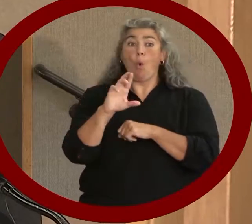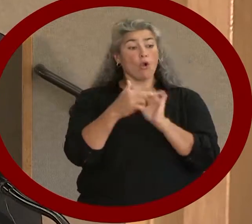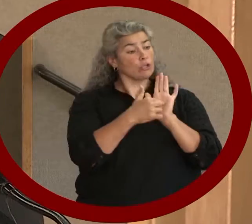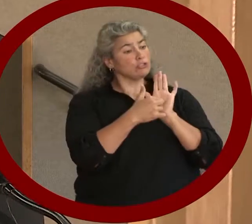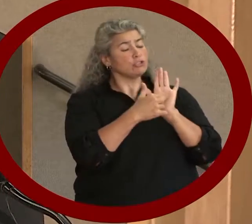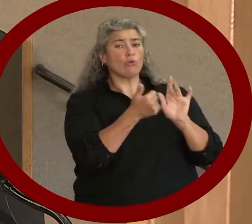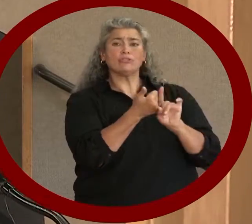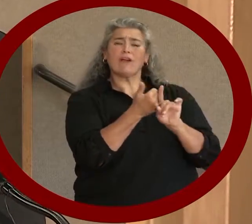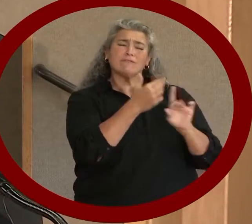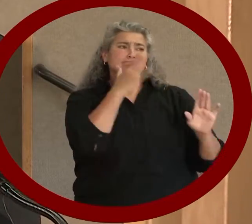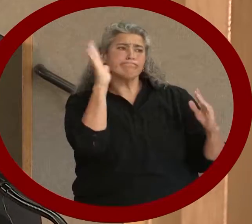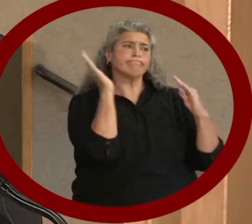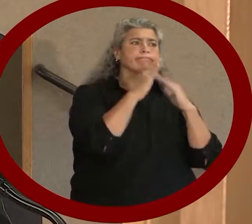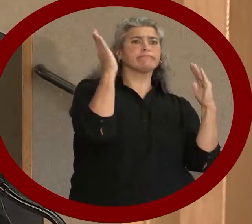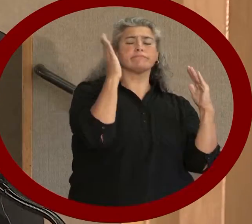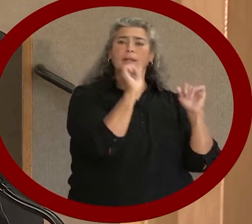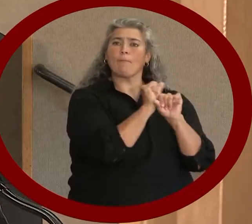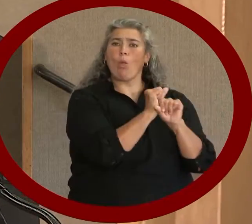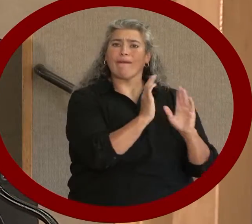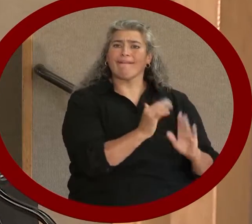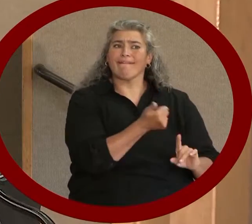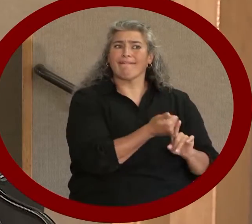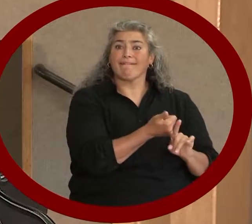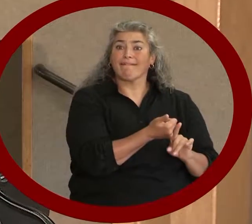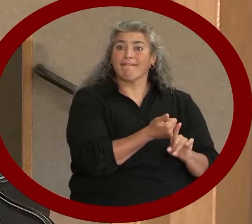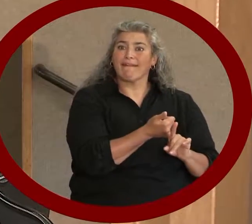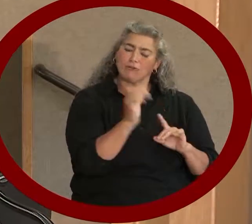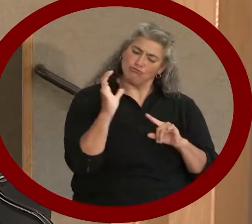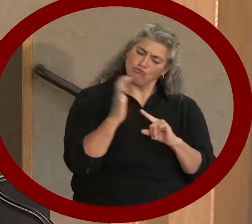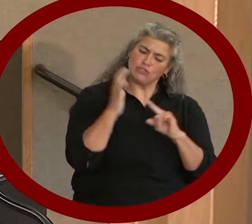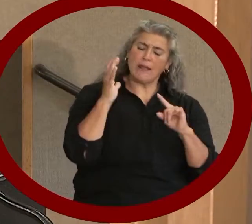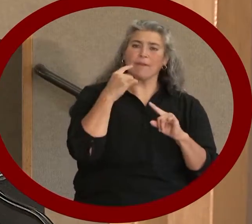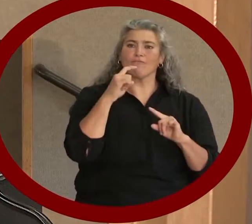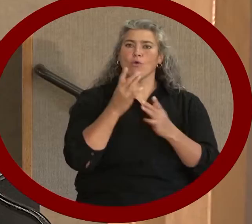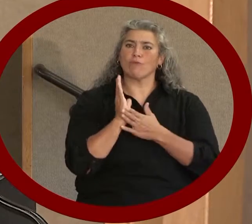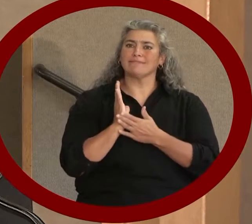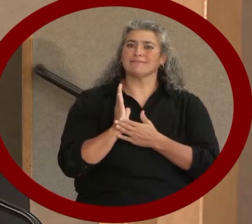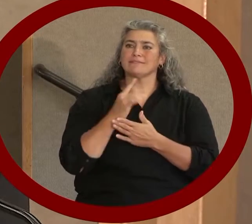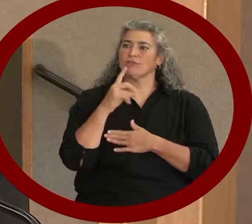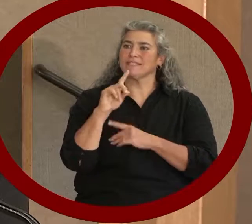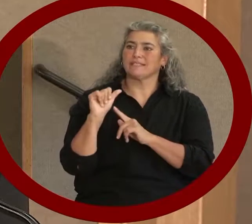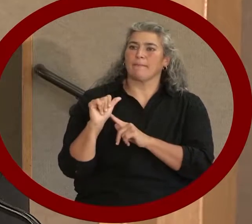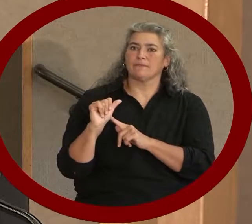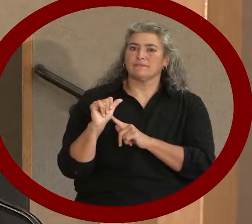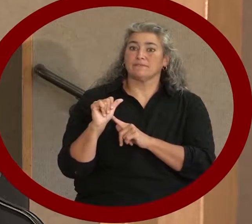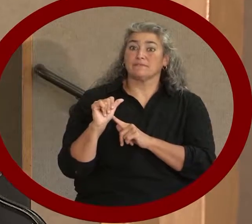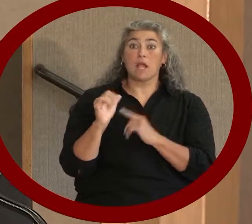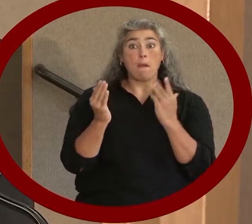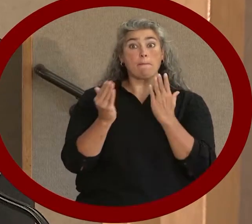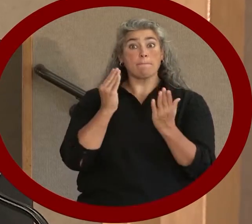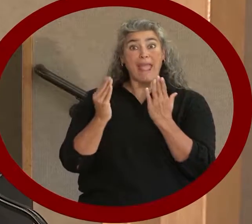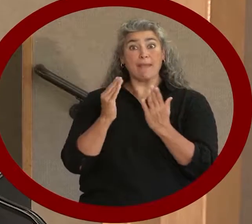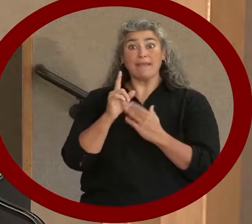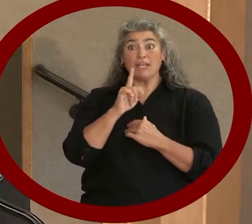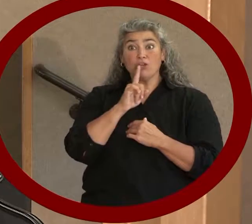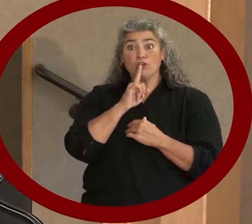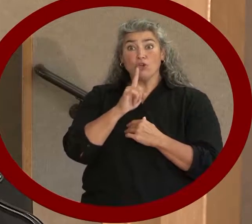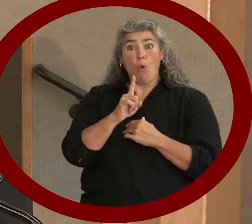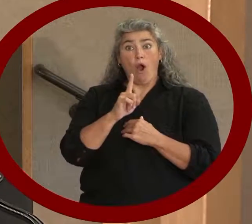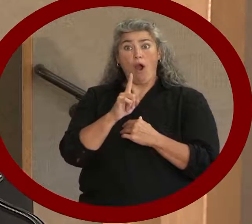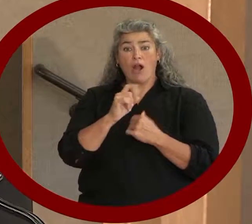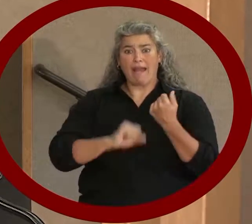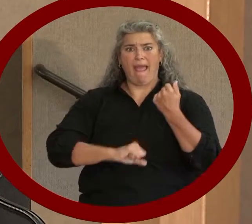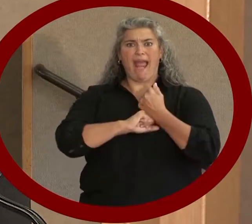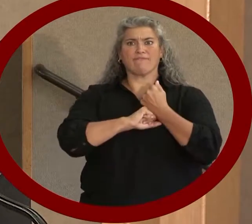employee, and a champion for disability rights. Maybe you are an advocate, a